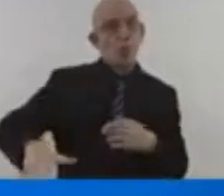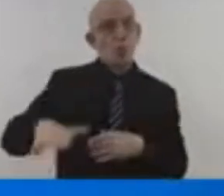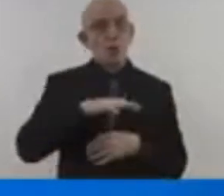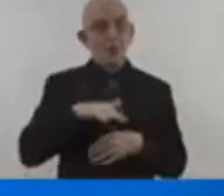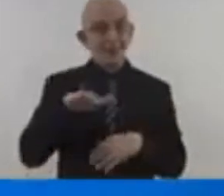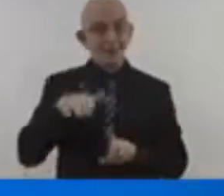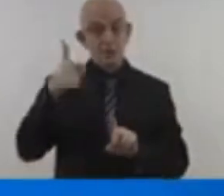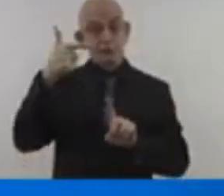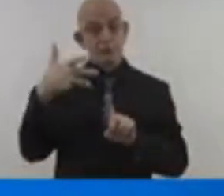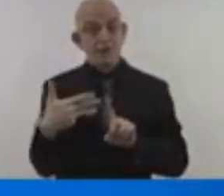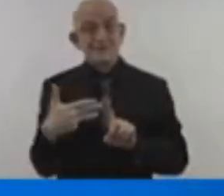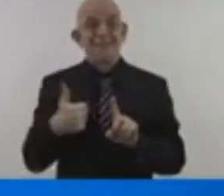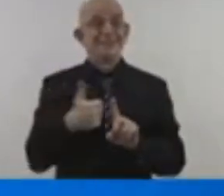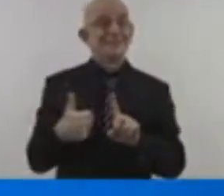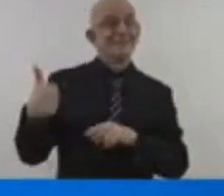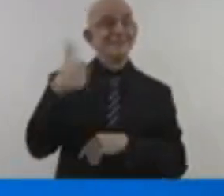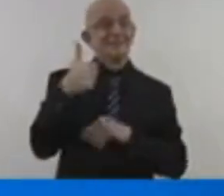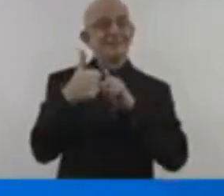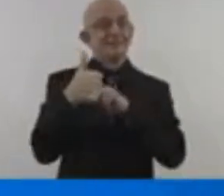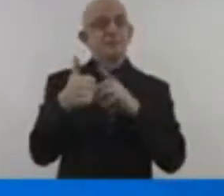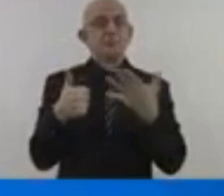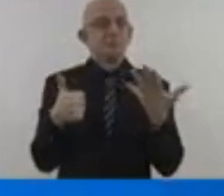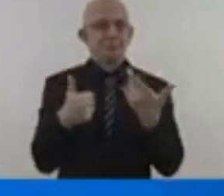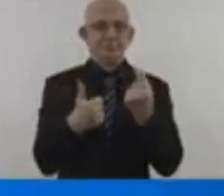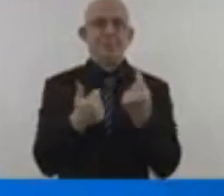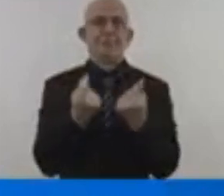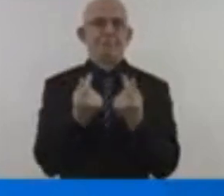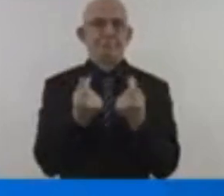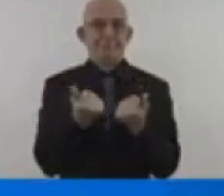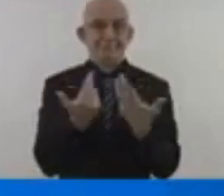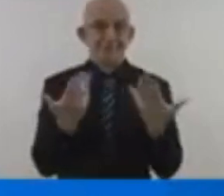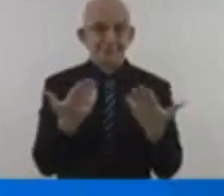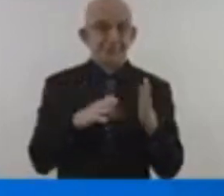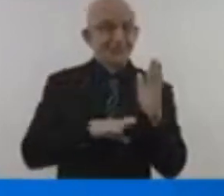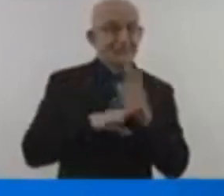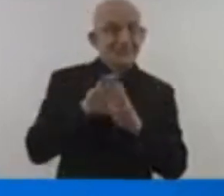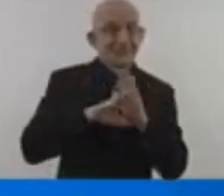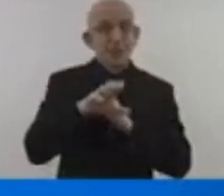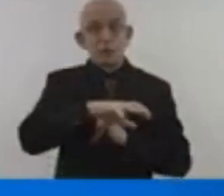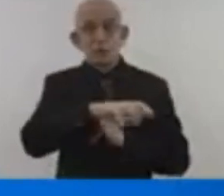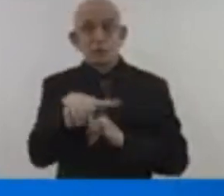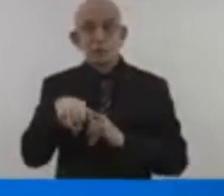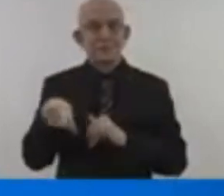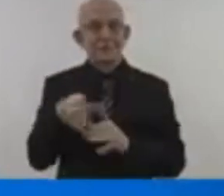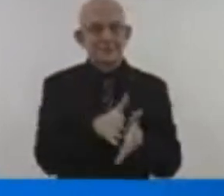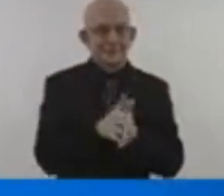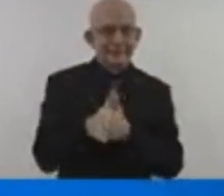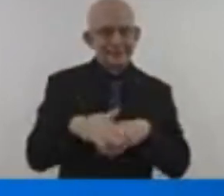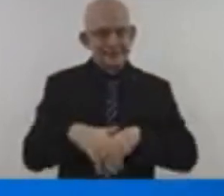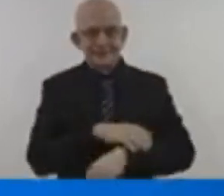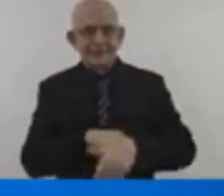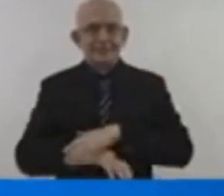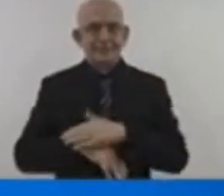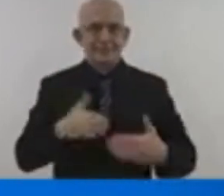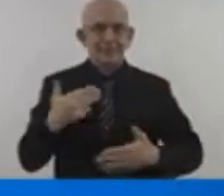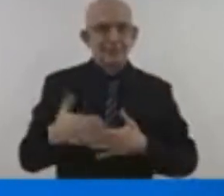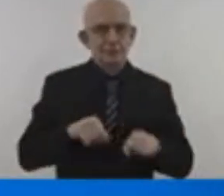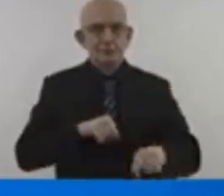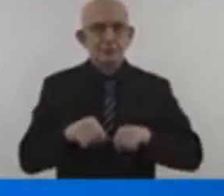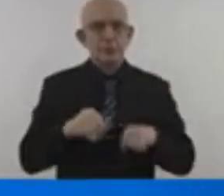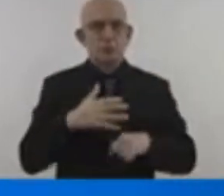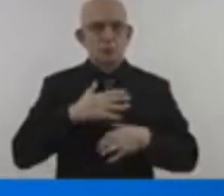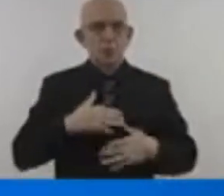raging cost of capital, crashing climate disasters and debt servicing that soaks up funds.